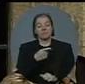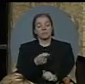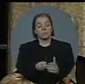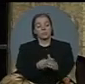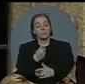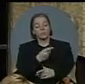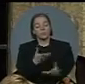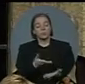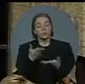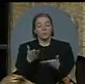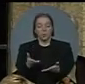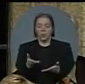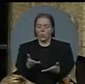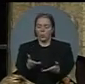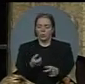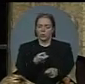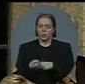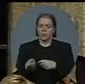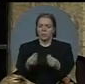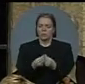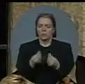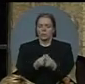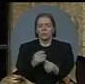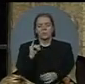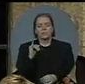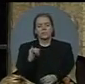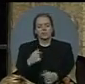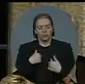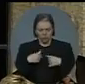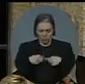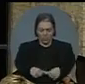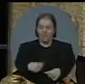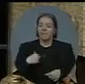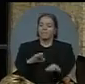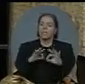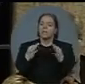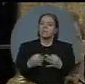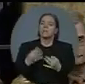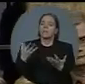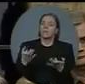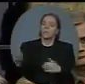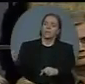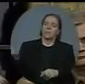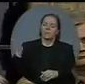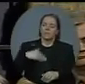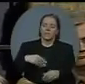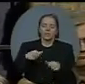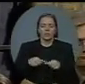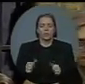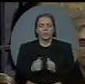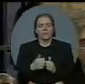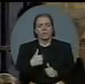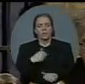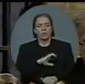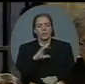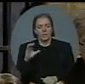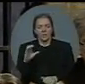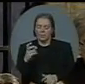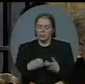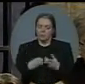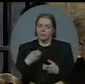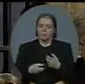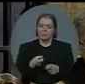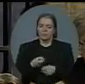reunification. It's going to hurt families in a way that can't be undone later. In fact, it actually gives to the minister the